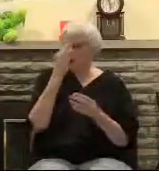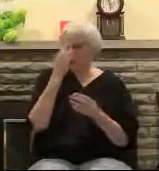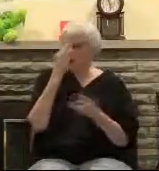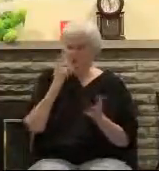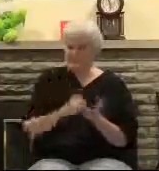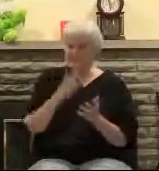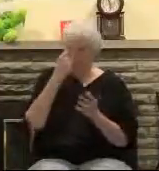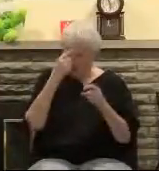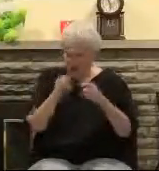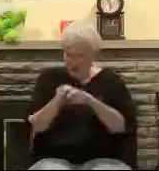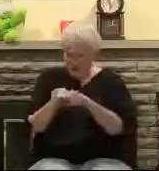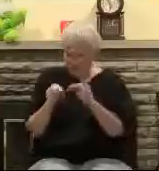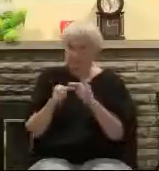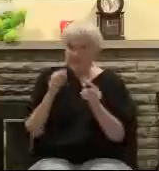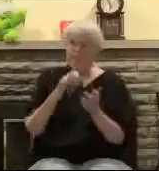It's all according to the Scriptures.